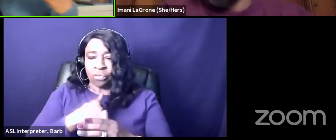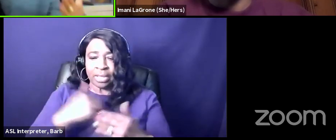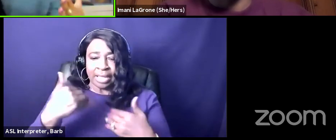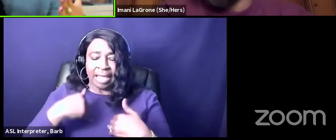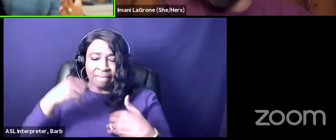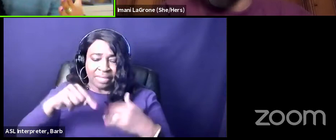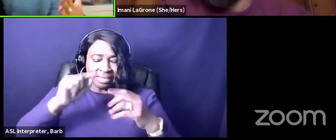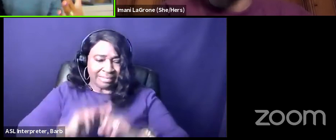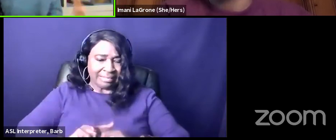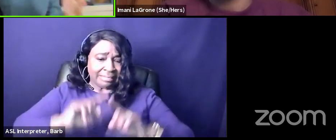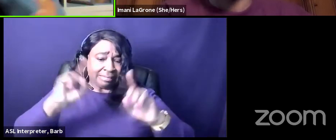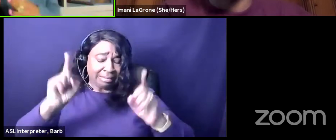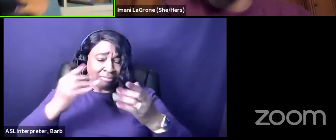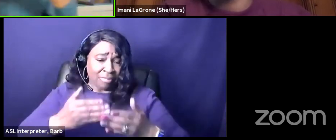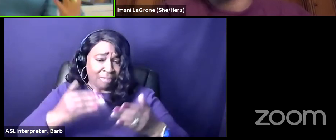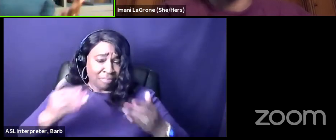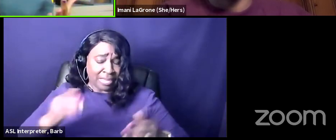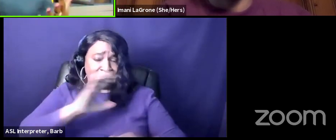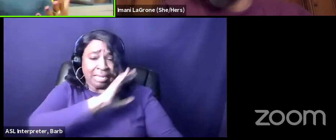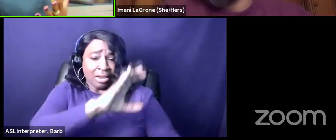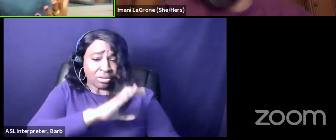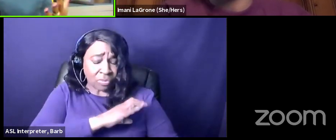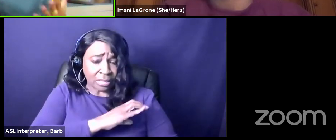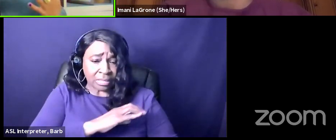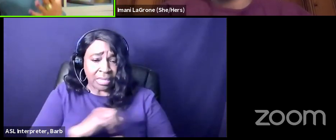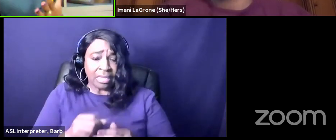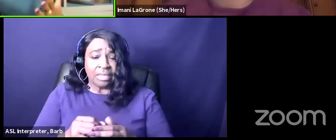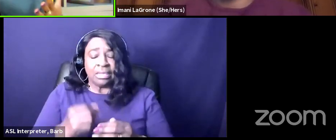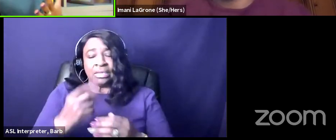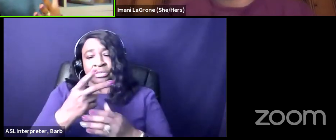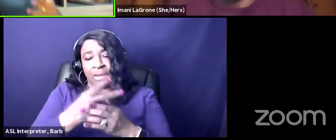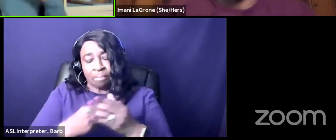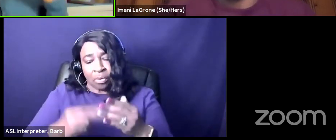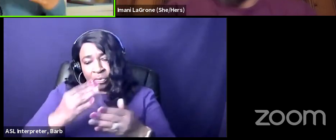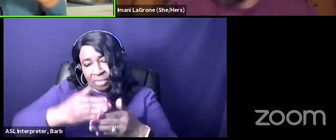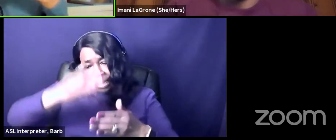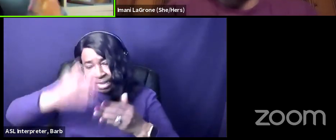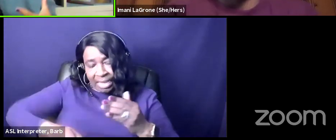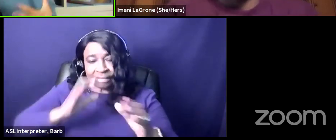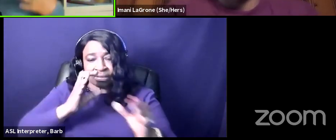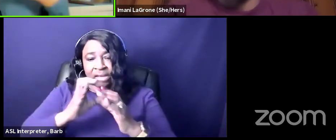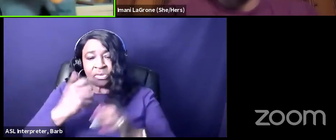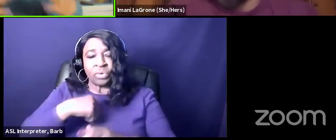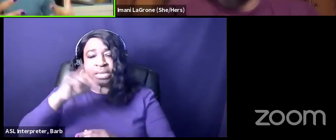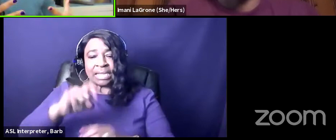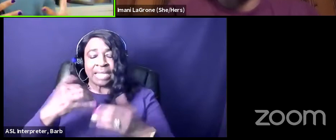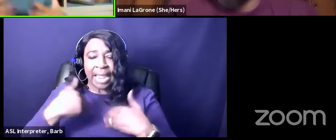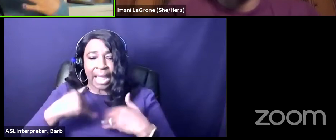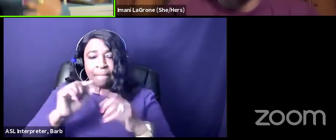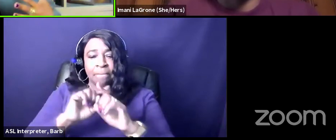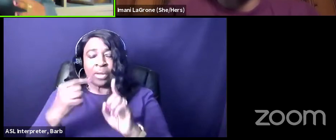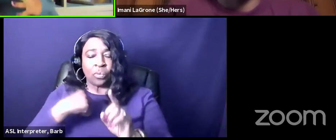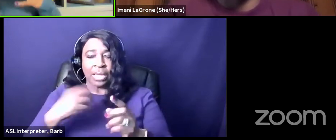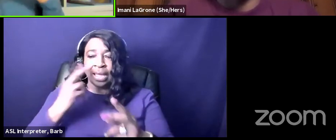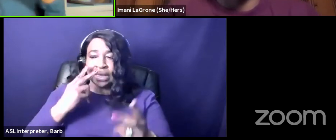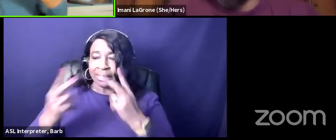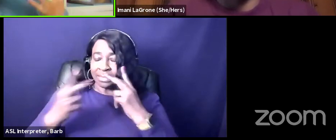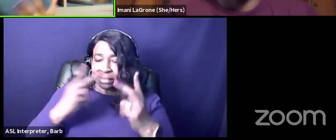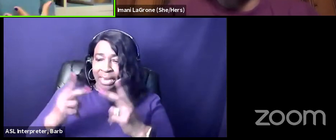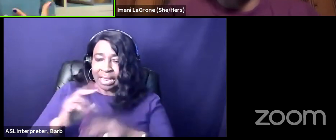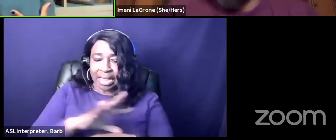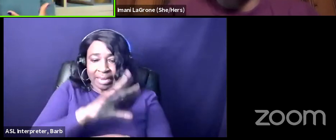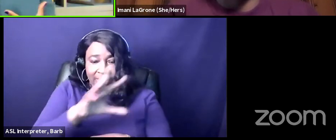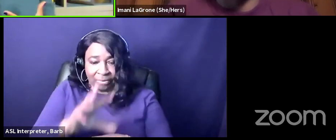distinctions ethnic so it's a both and conversation that we could have but we see caribbeans and africans